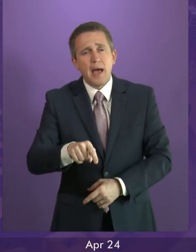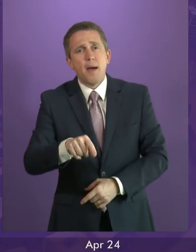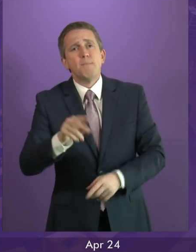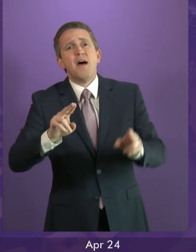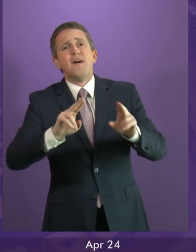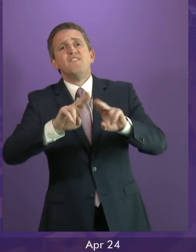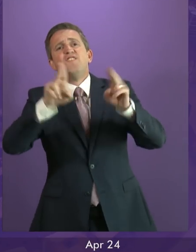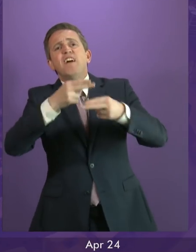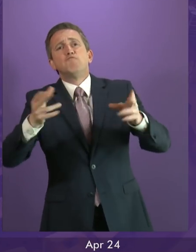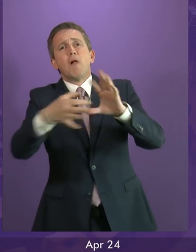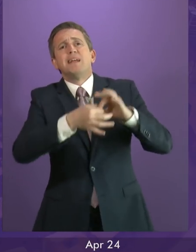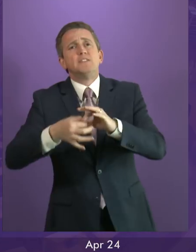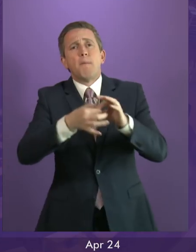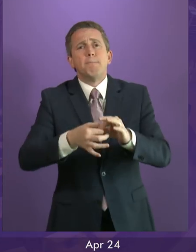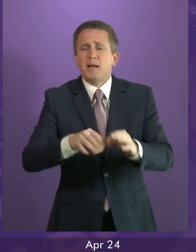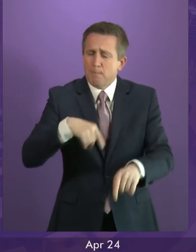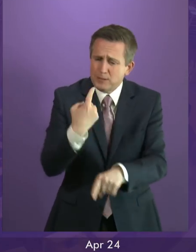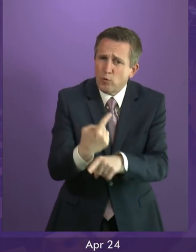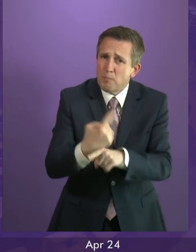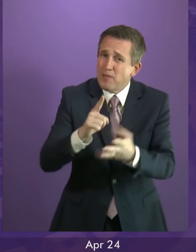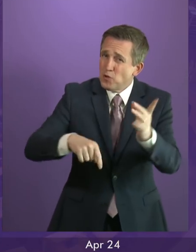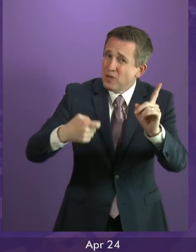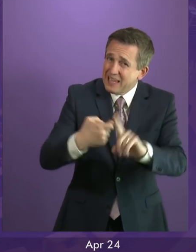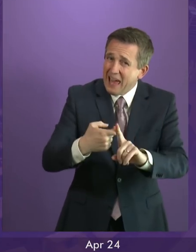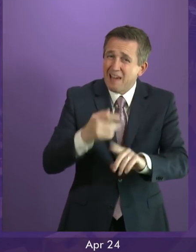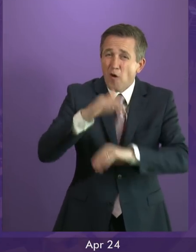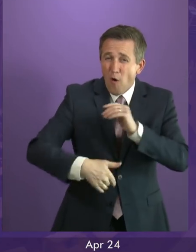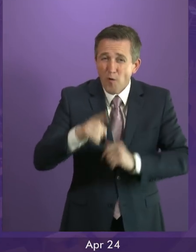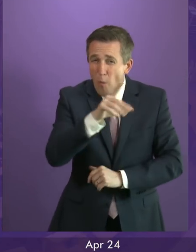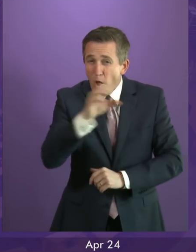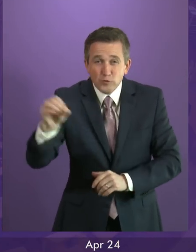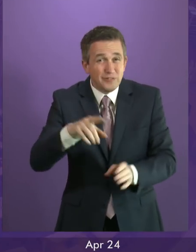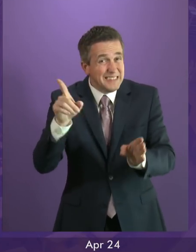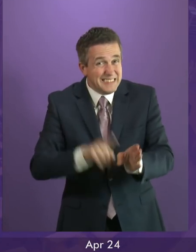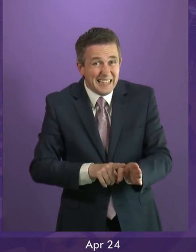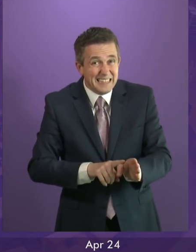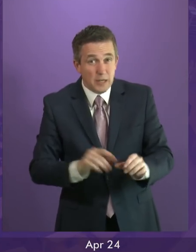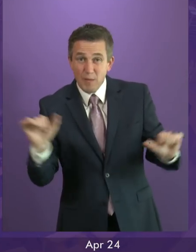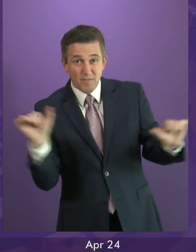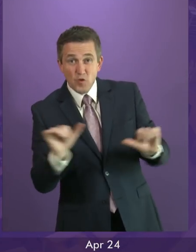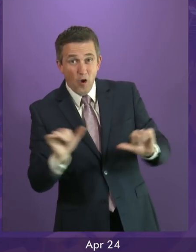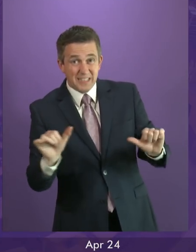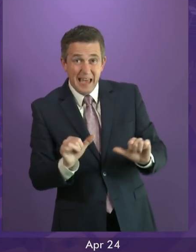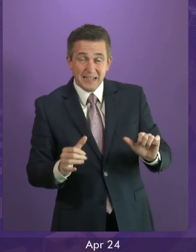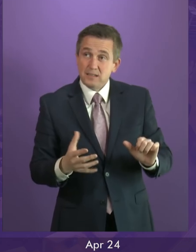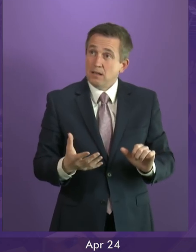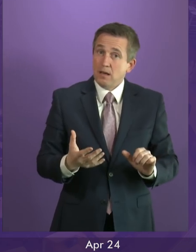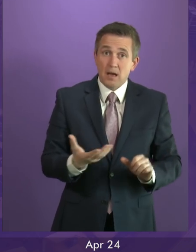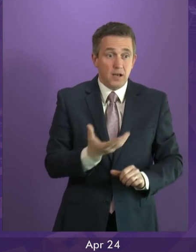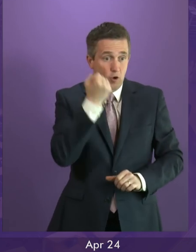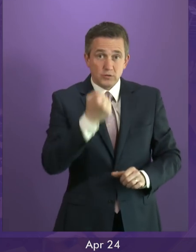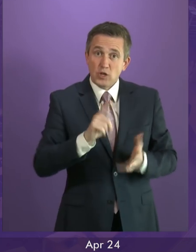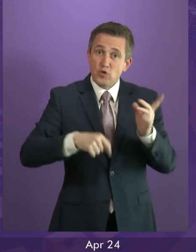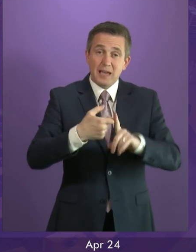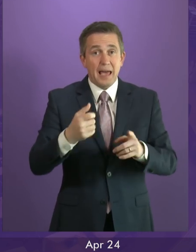Federalism has been getting talked about in the UK for a hundred years and more. We haven't yet found the UK government that's going to